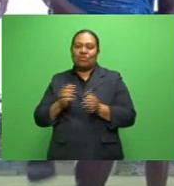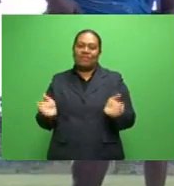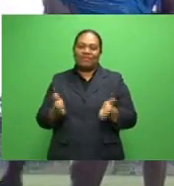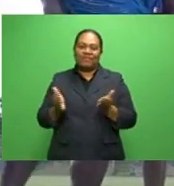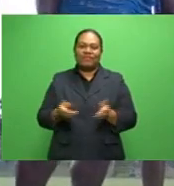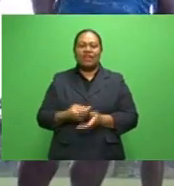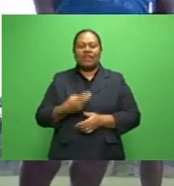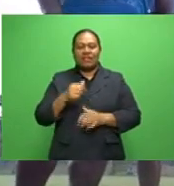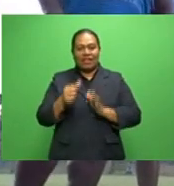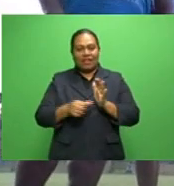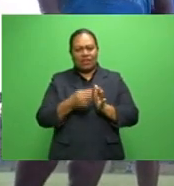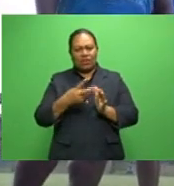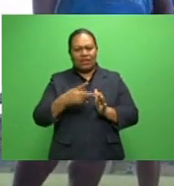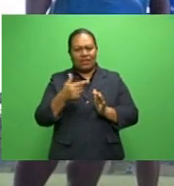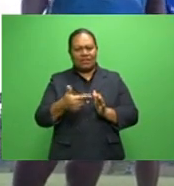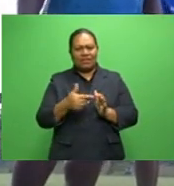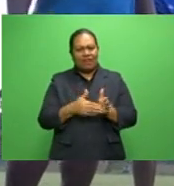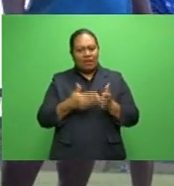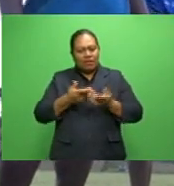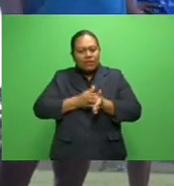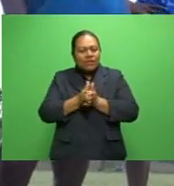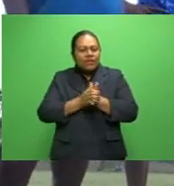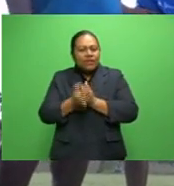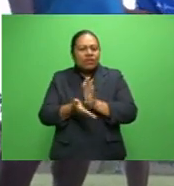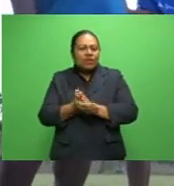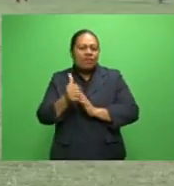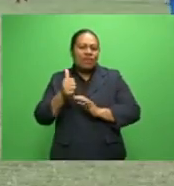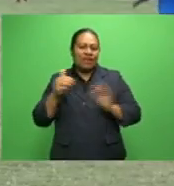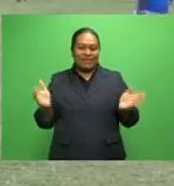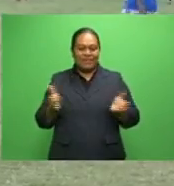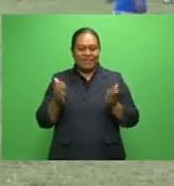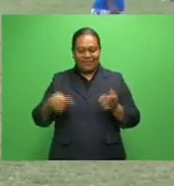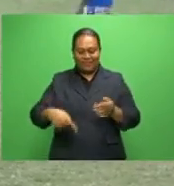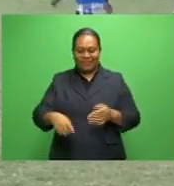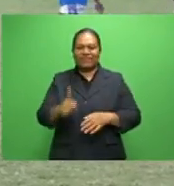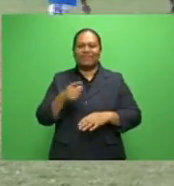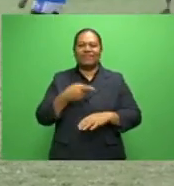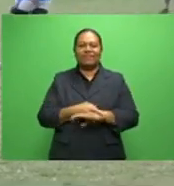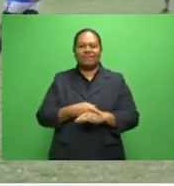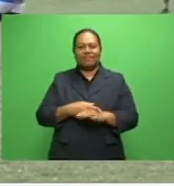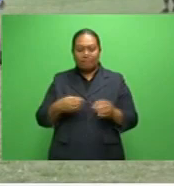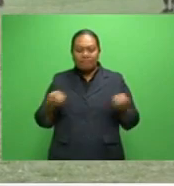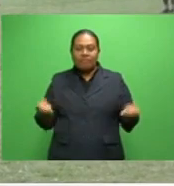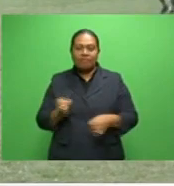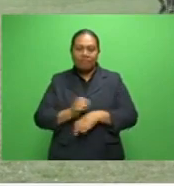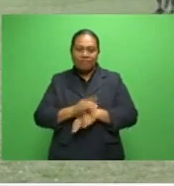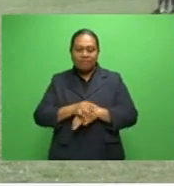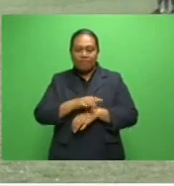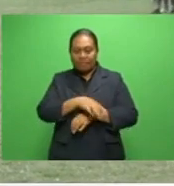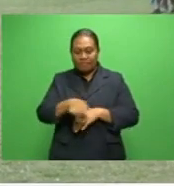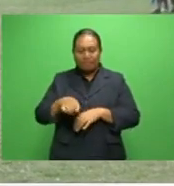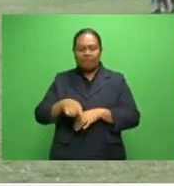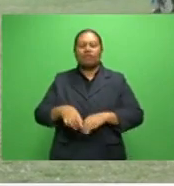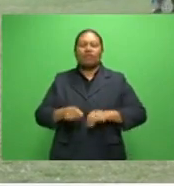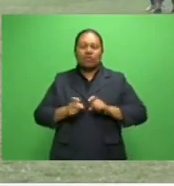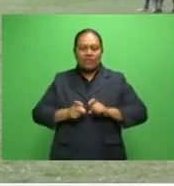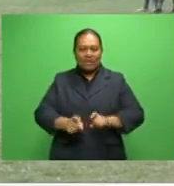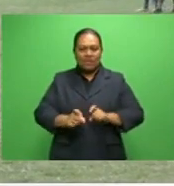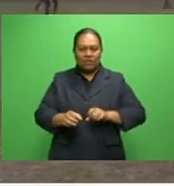the 27-year-old is eager to get back on the field this week, he has been advised to stick to the recovery plan.